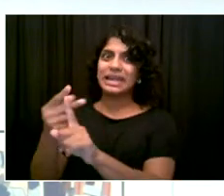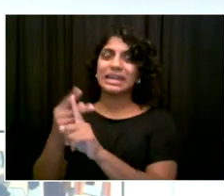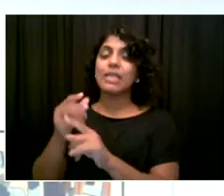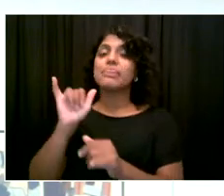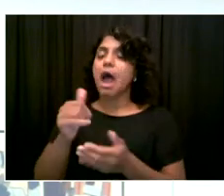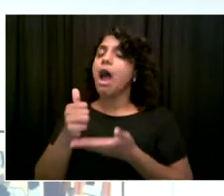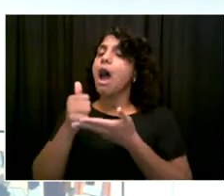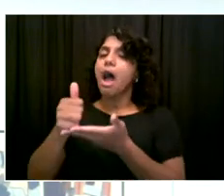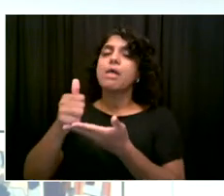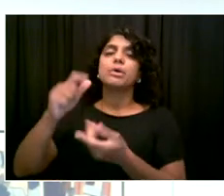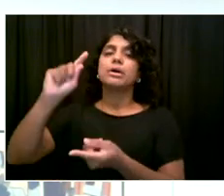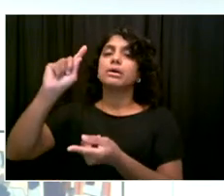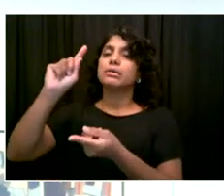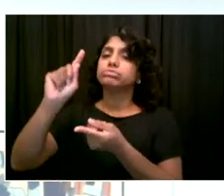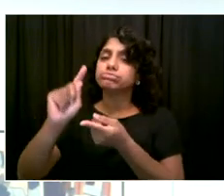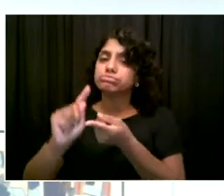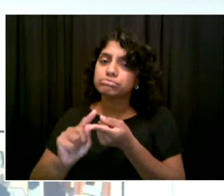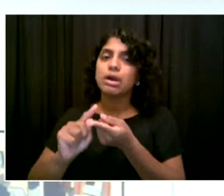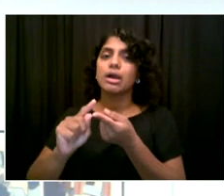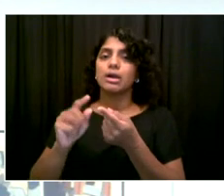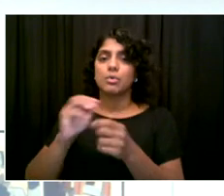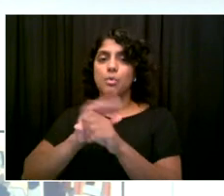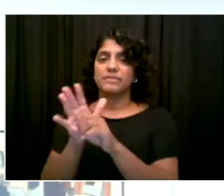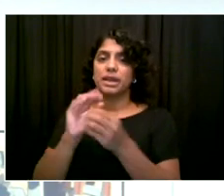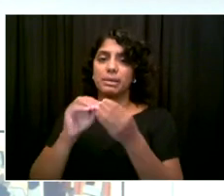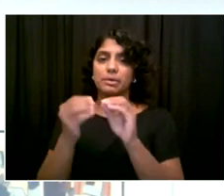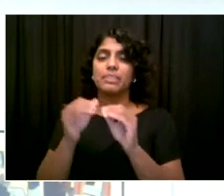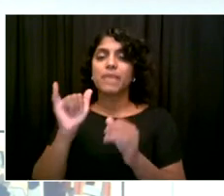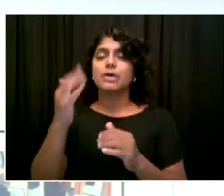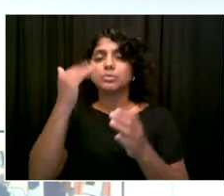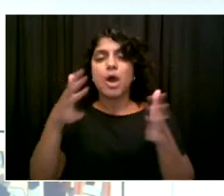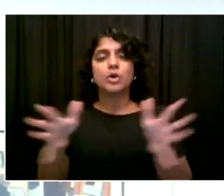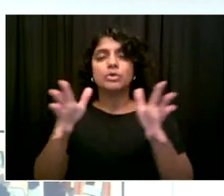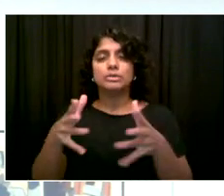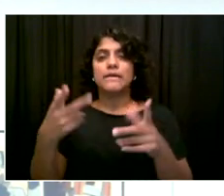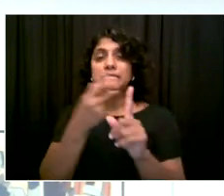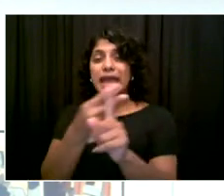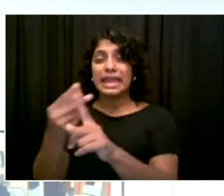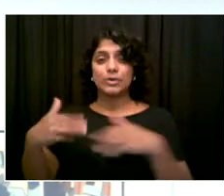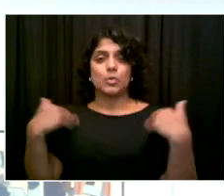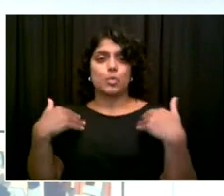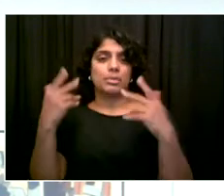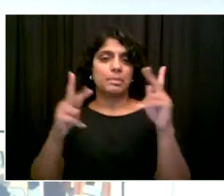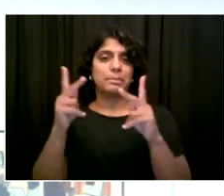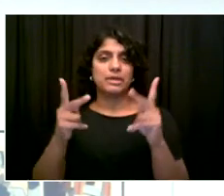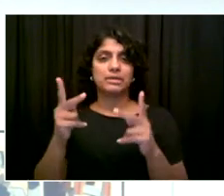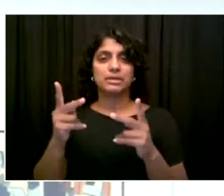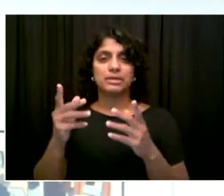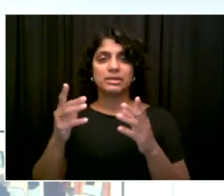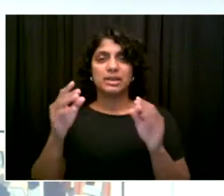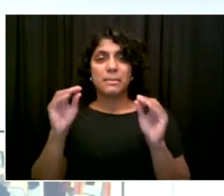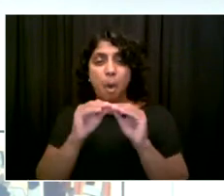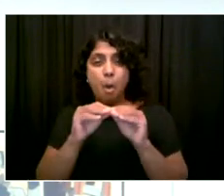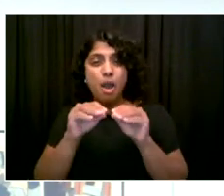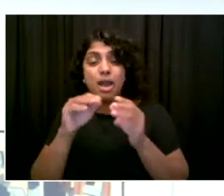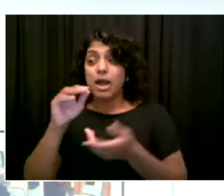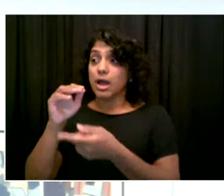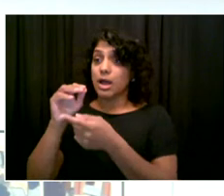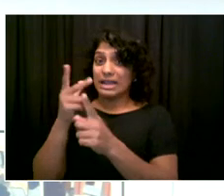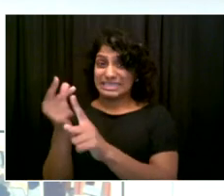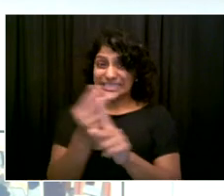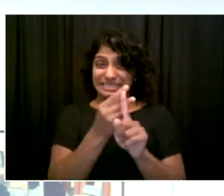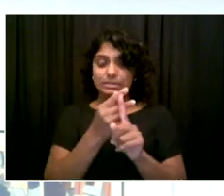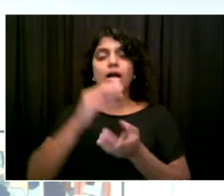and ahead of return to school in the fall. The other thing that I have to mention is